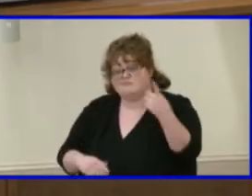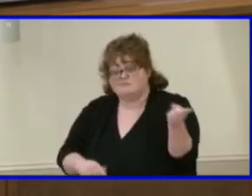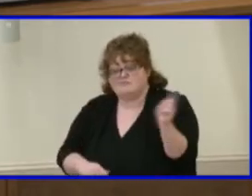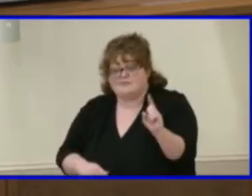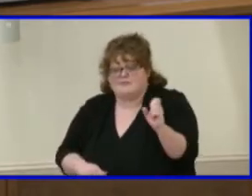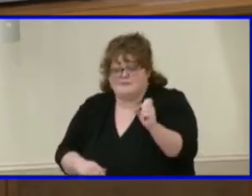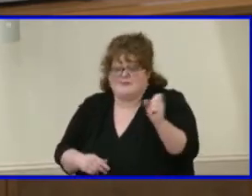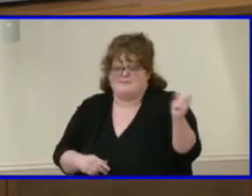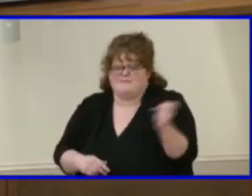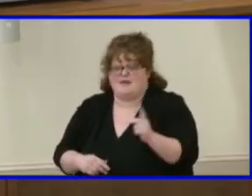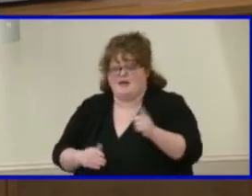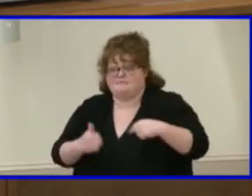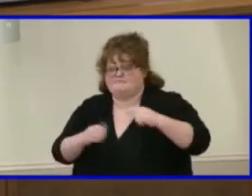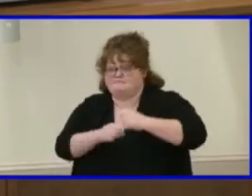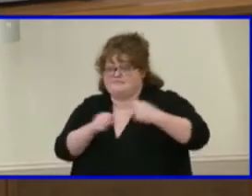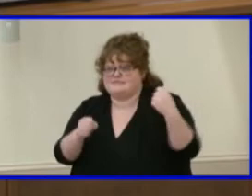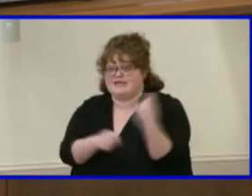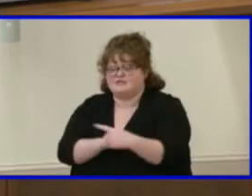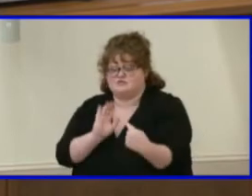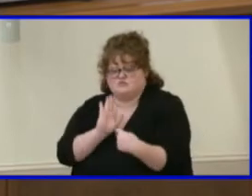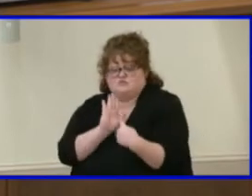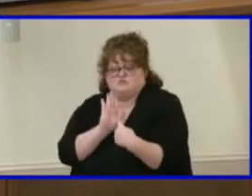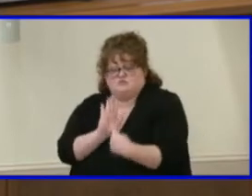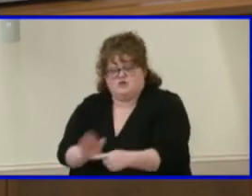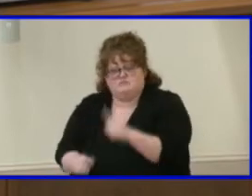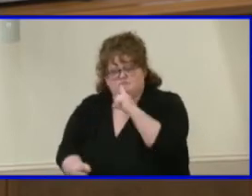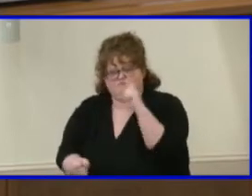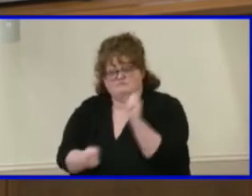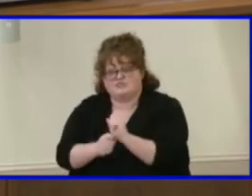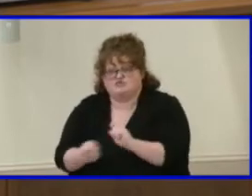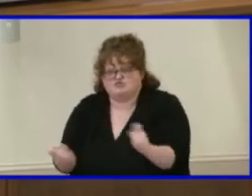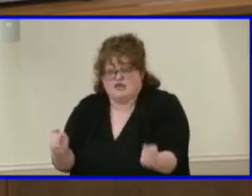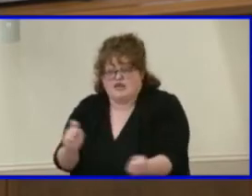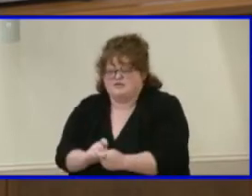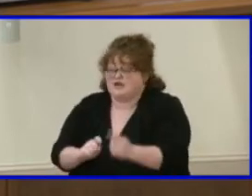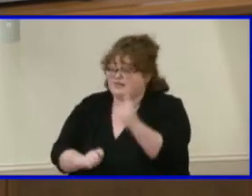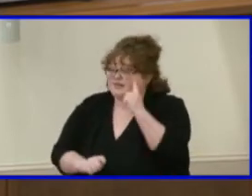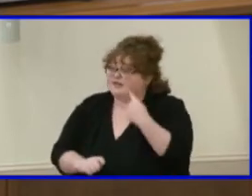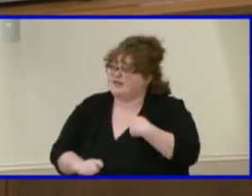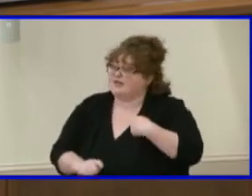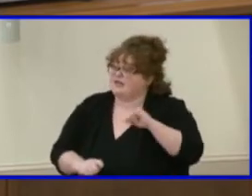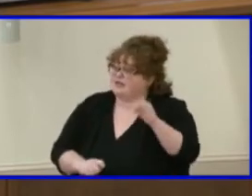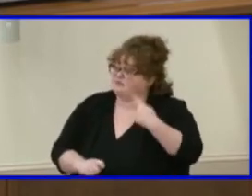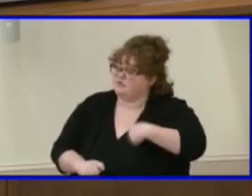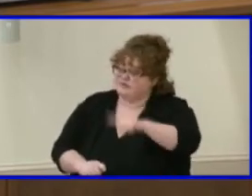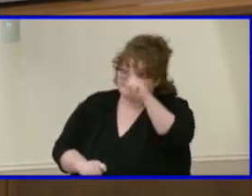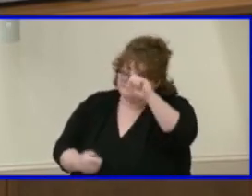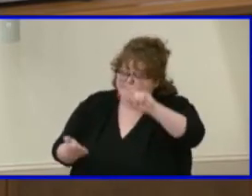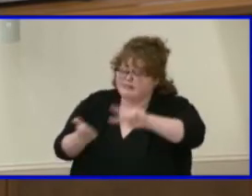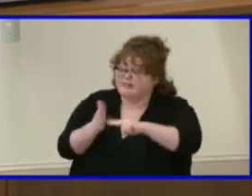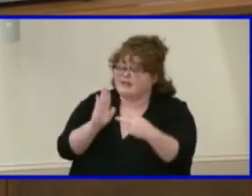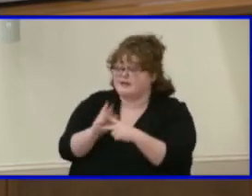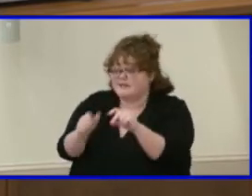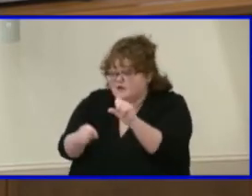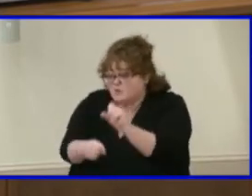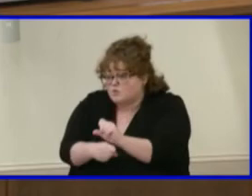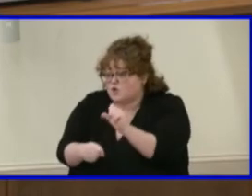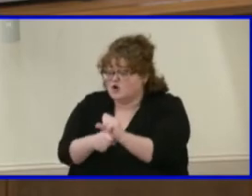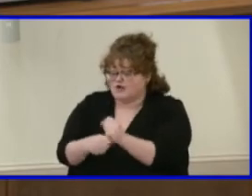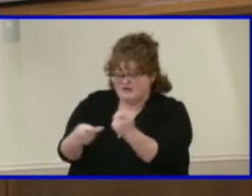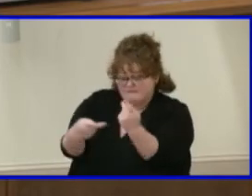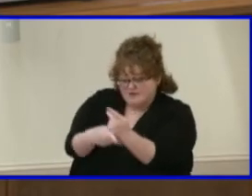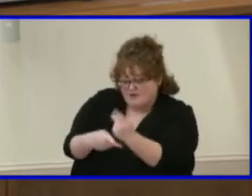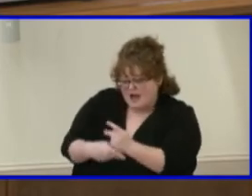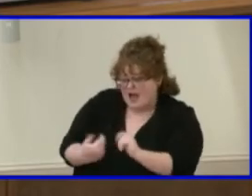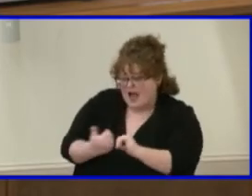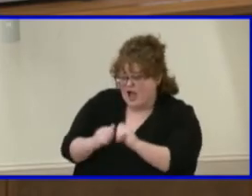And I think, you know, with some deliberate work and bringing some folks together to really think through how we can implement that change is so